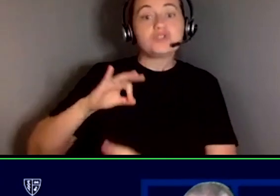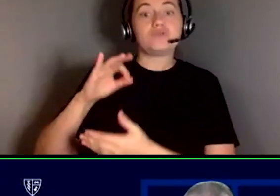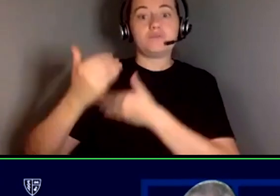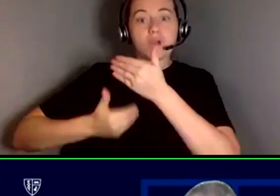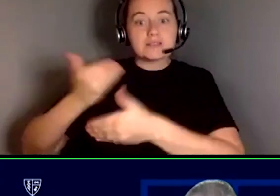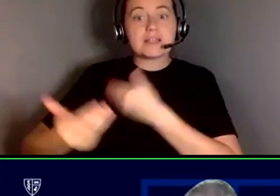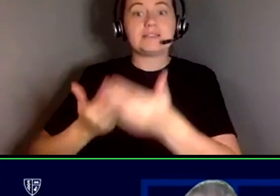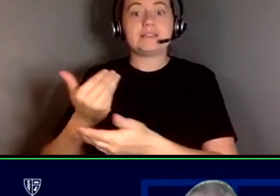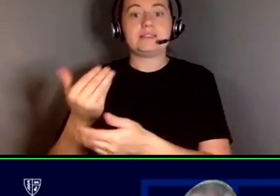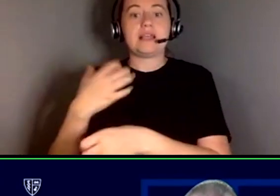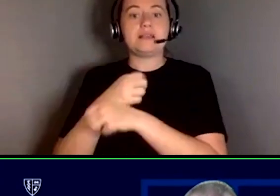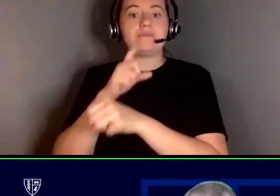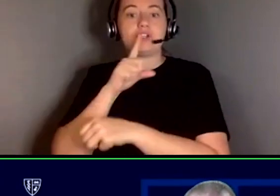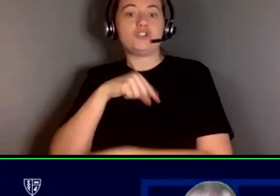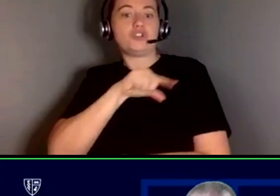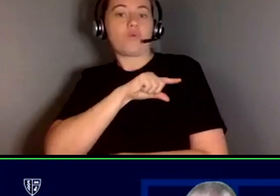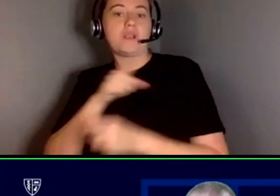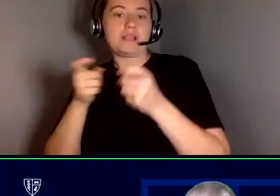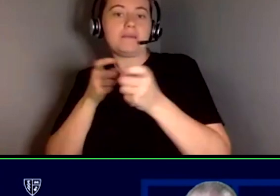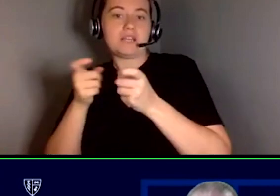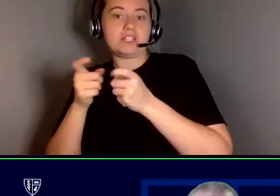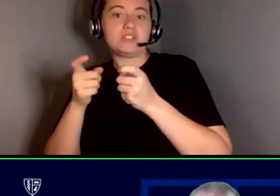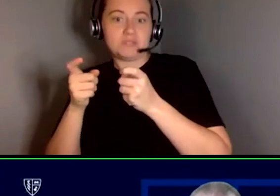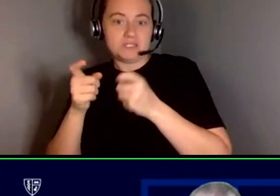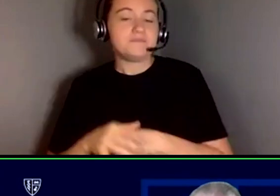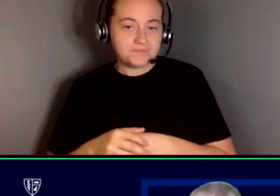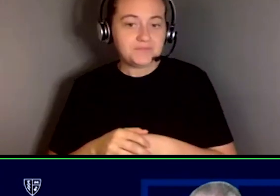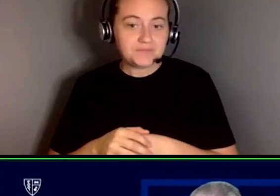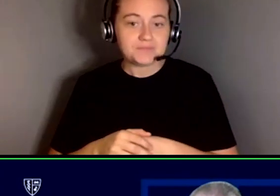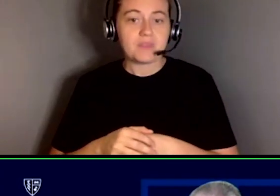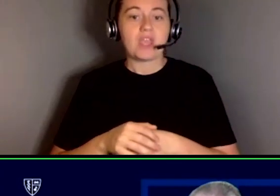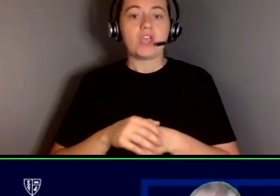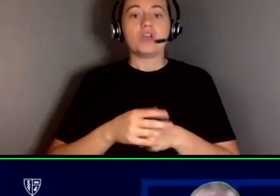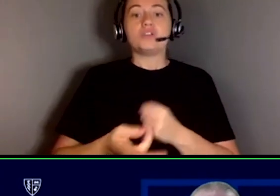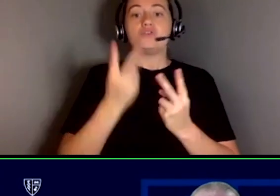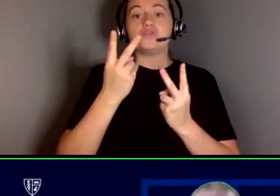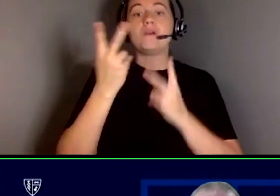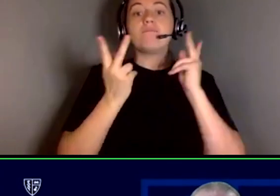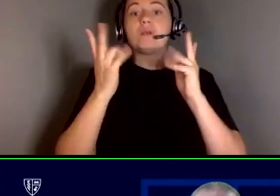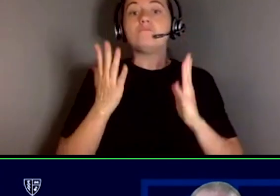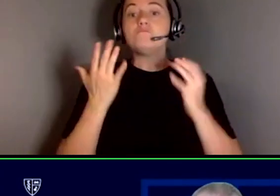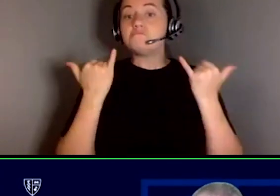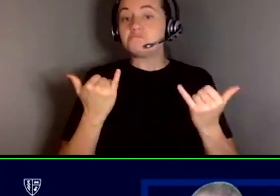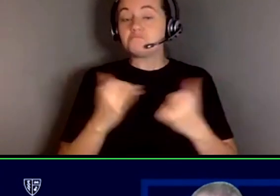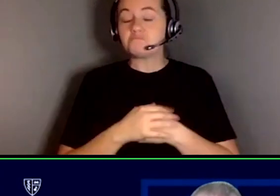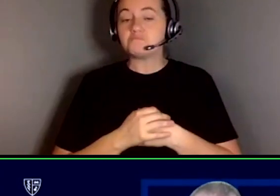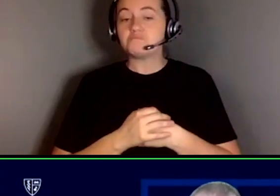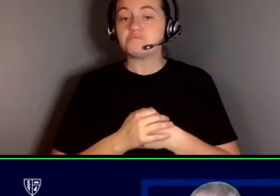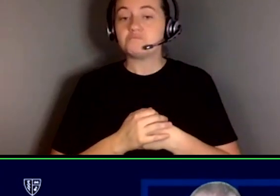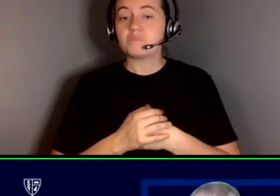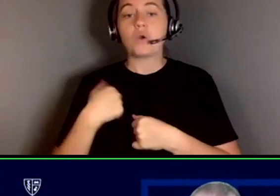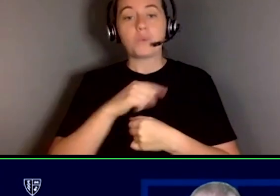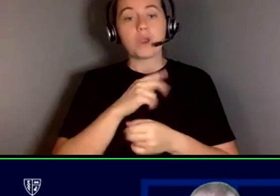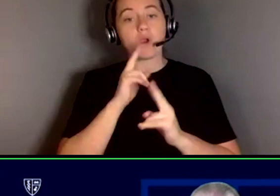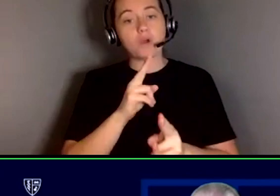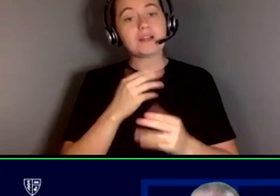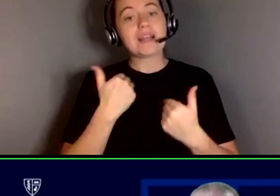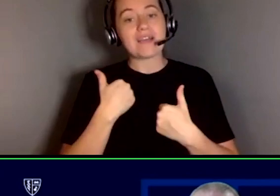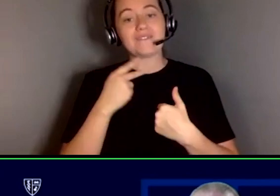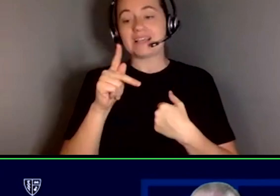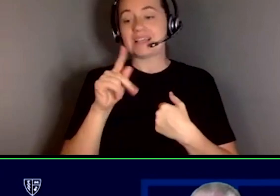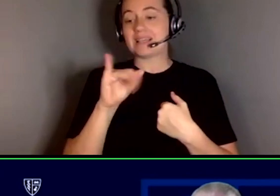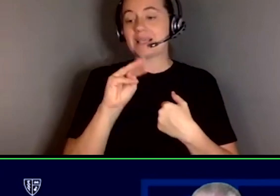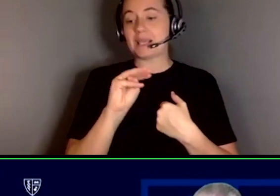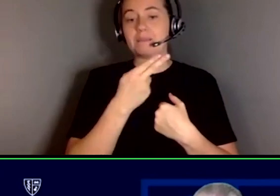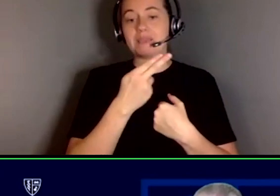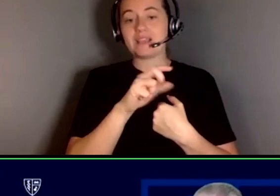and quality management standards. And our two guests that are joining us today, we're honored to have Kim Hill-Ridley,